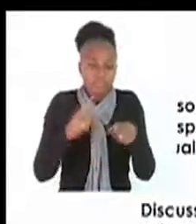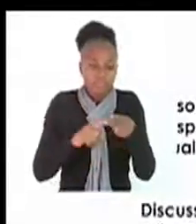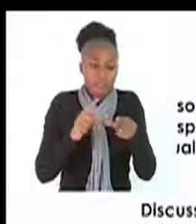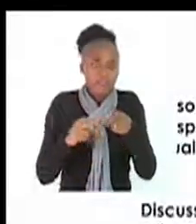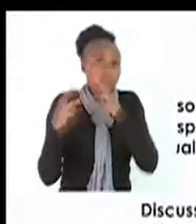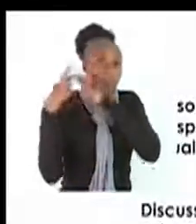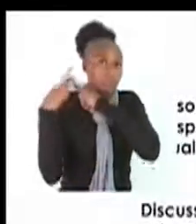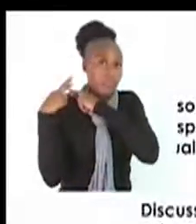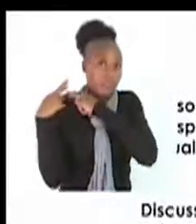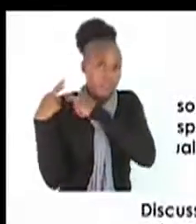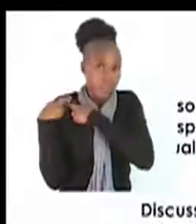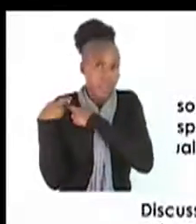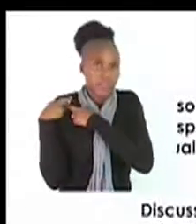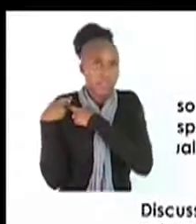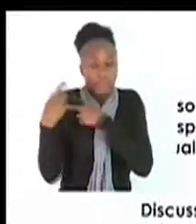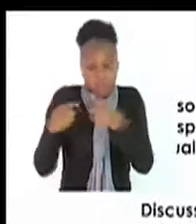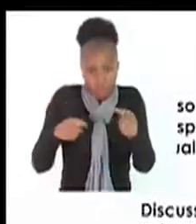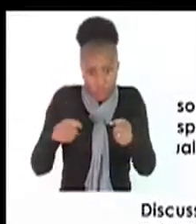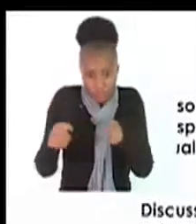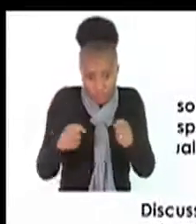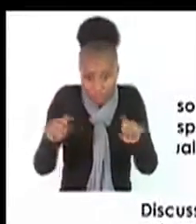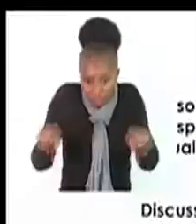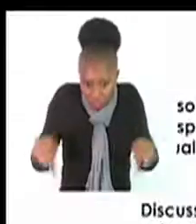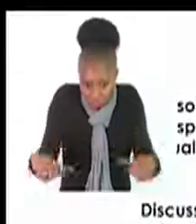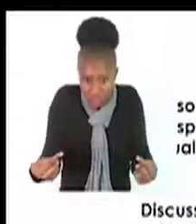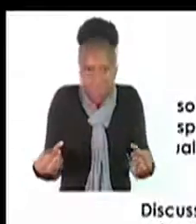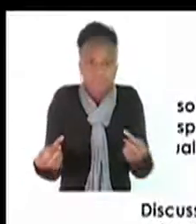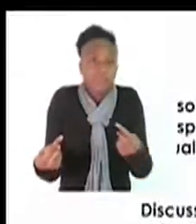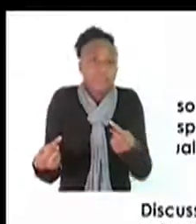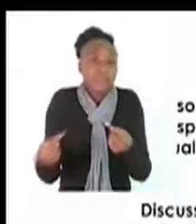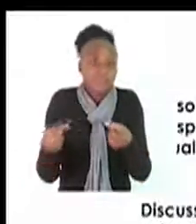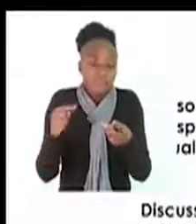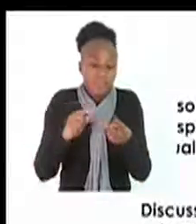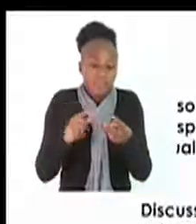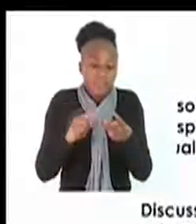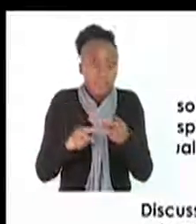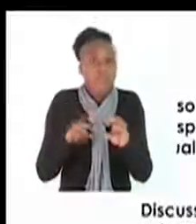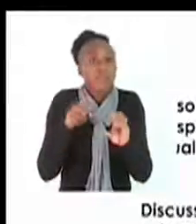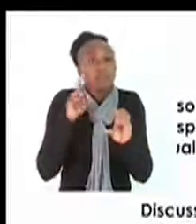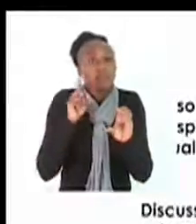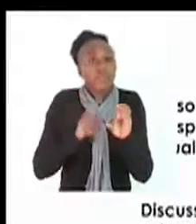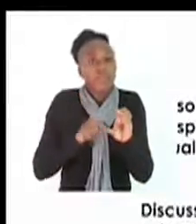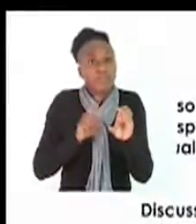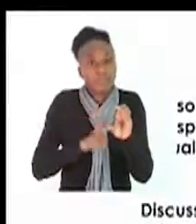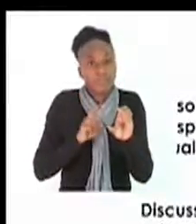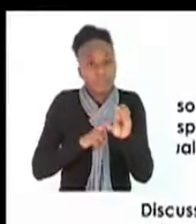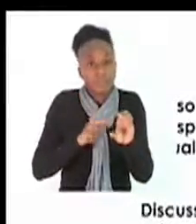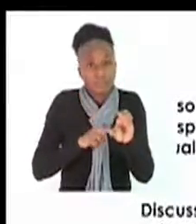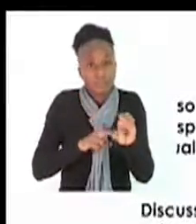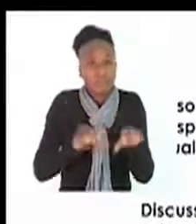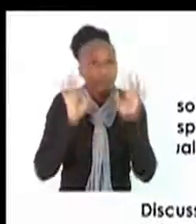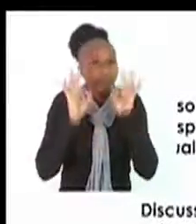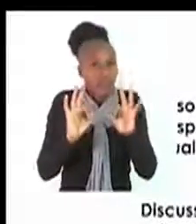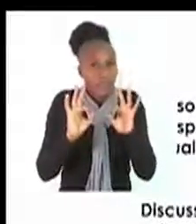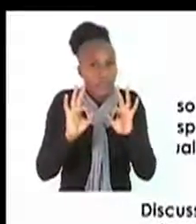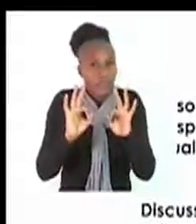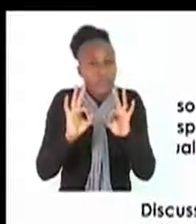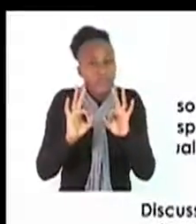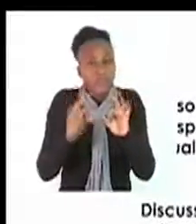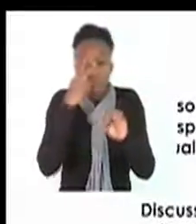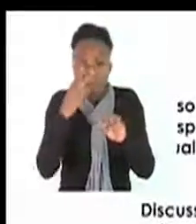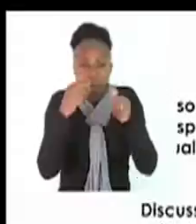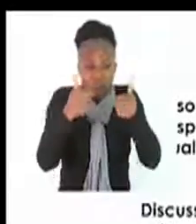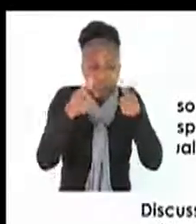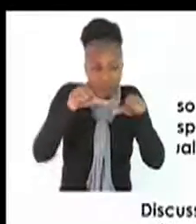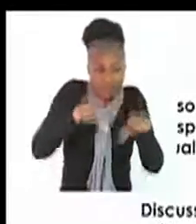Responsible to have control over something. Qualities. A standard of something is measured